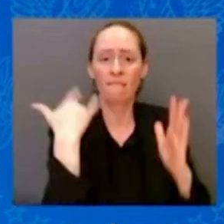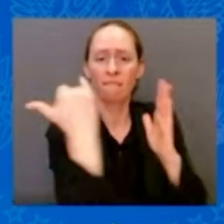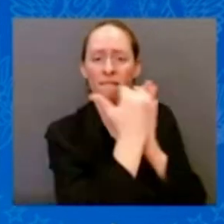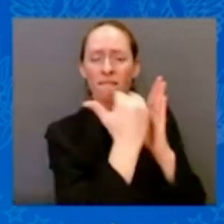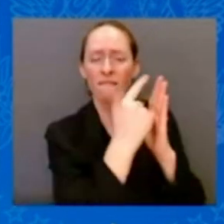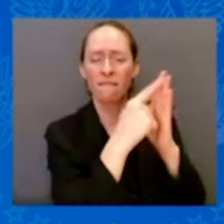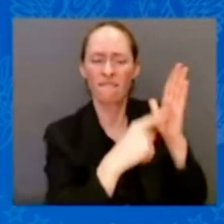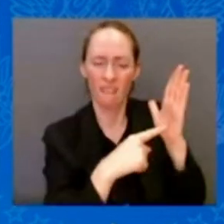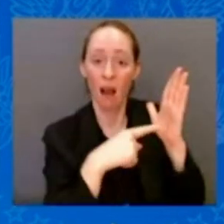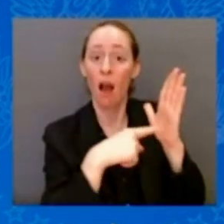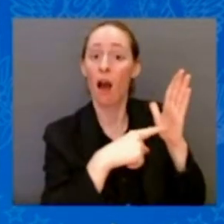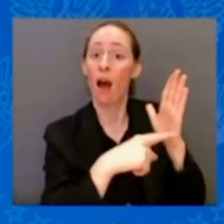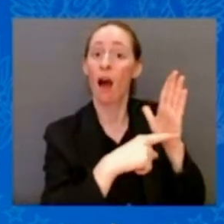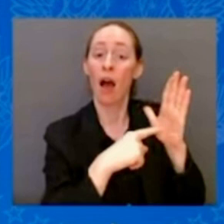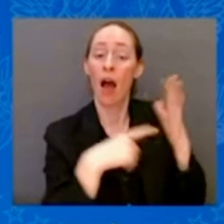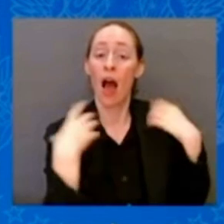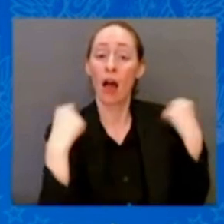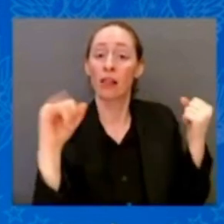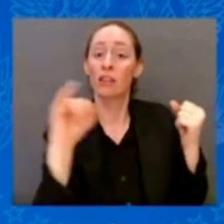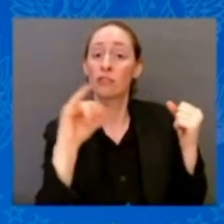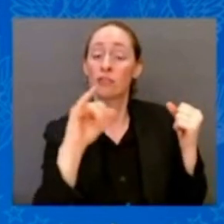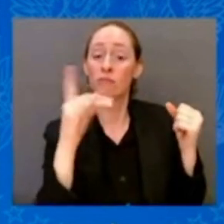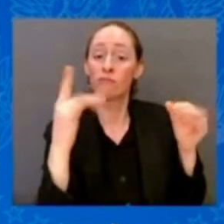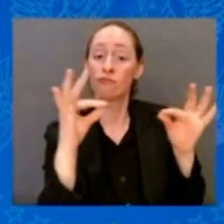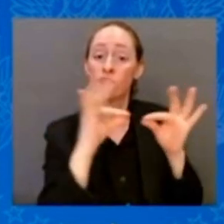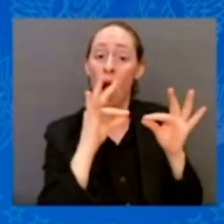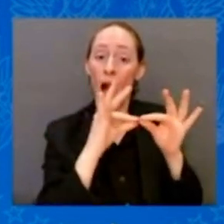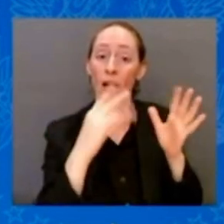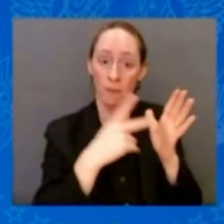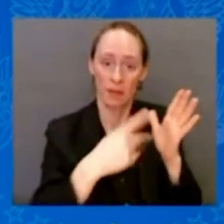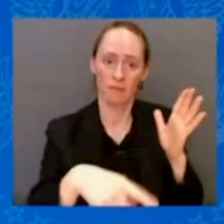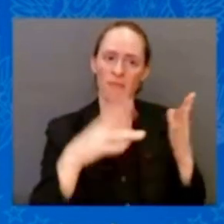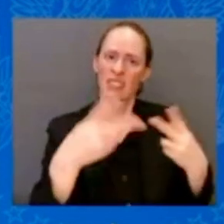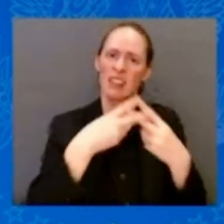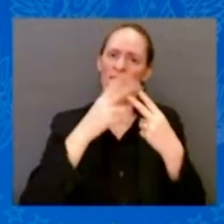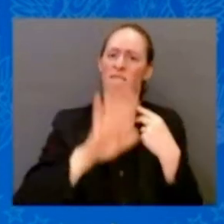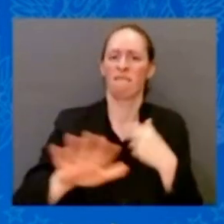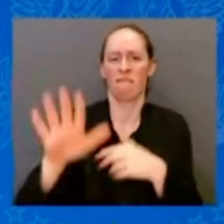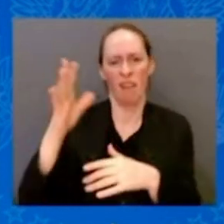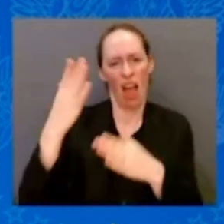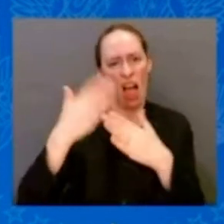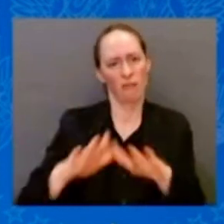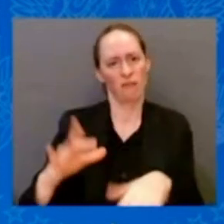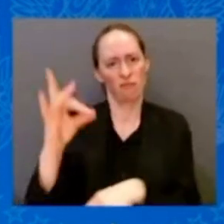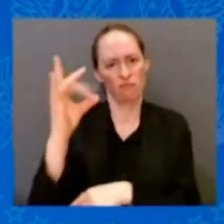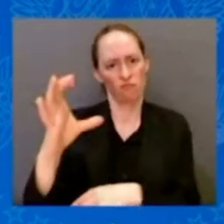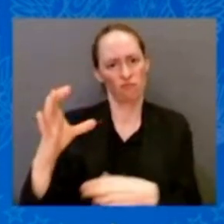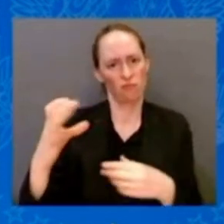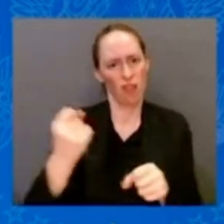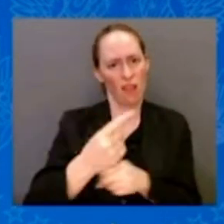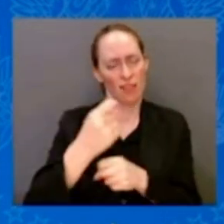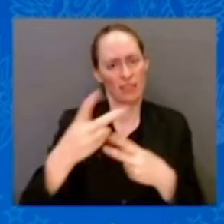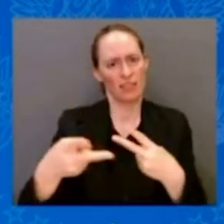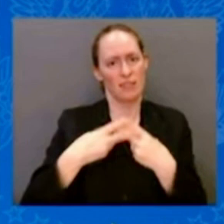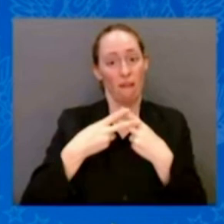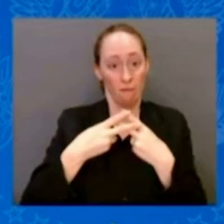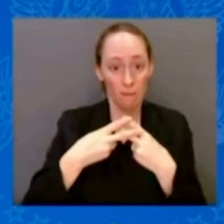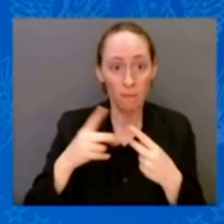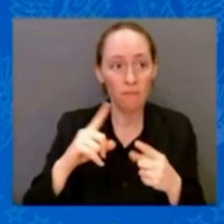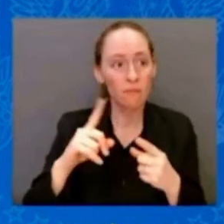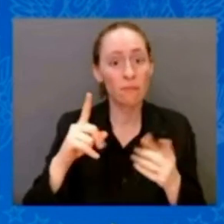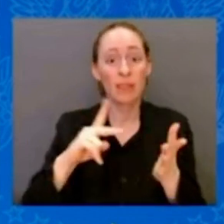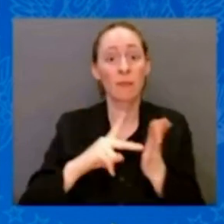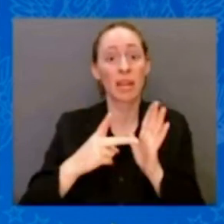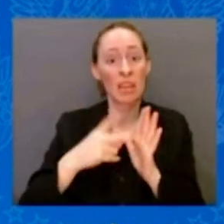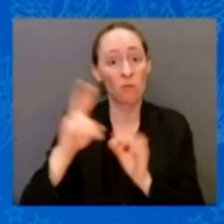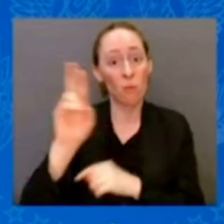But guess what? They want that to go away, too. They've been trying to get rid of the Affordable Care Act for years, and millions of people are on it.